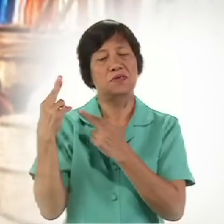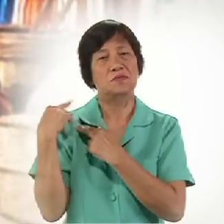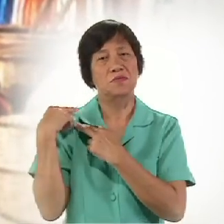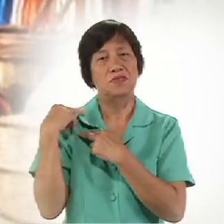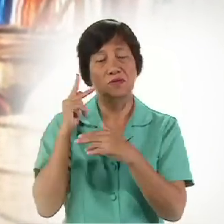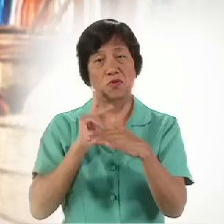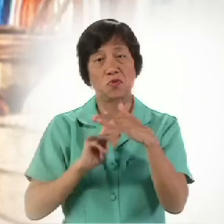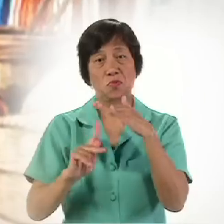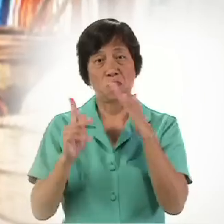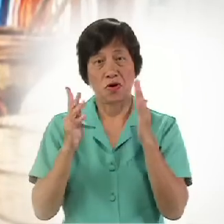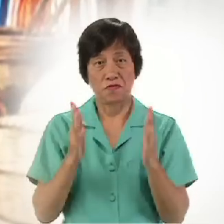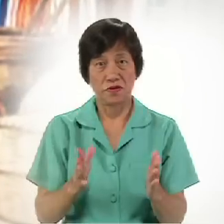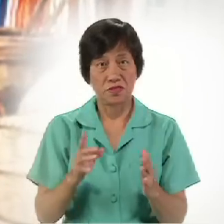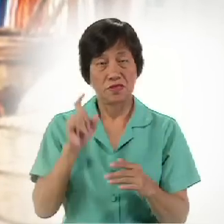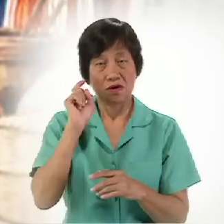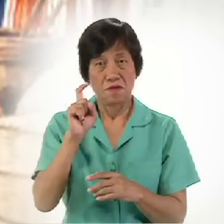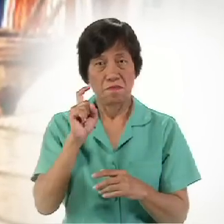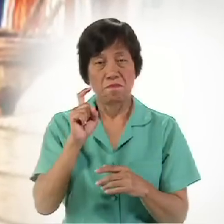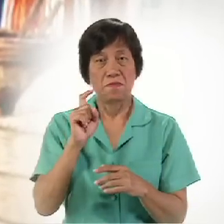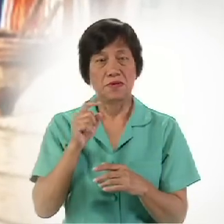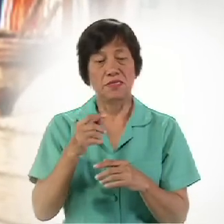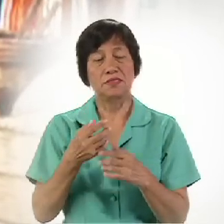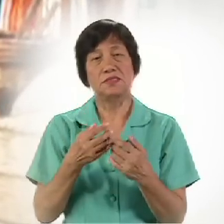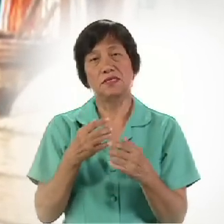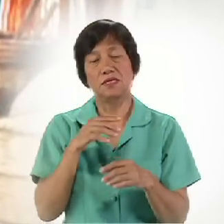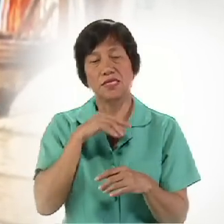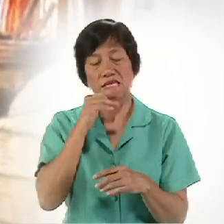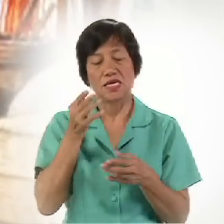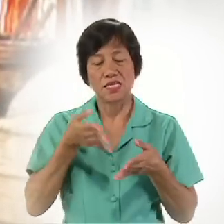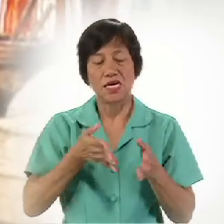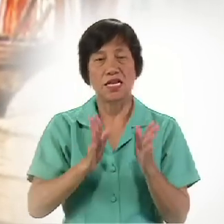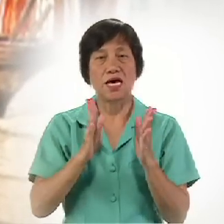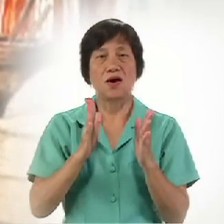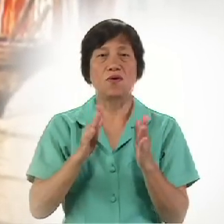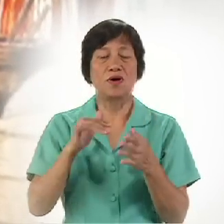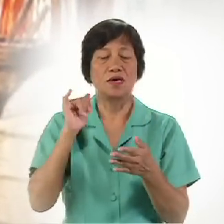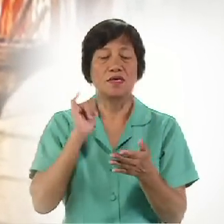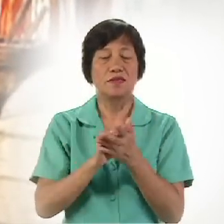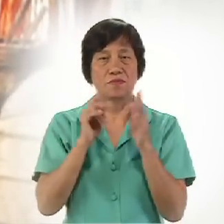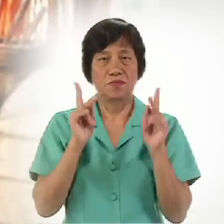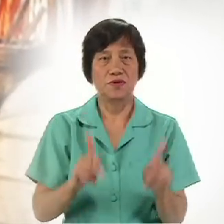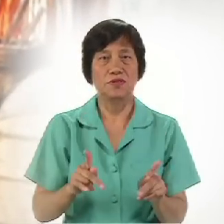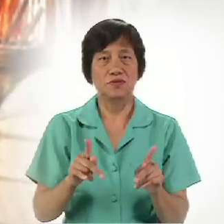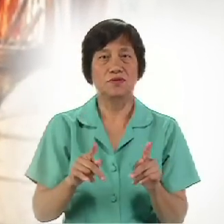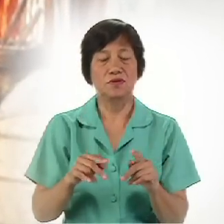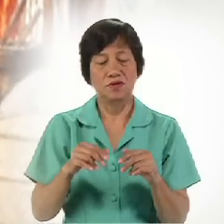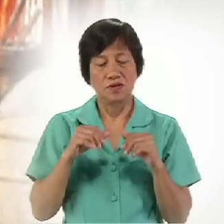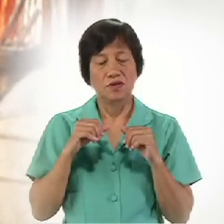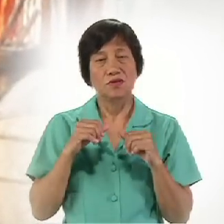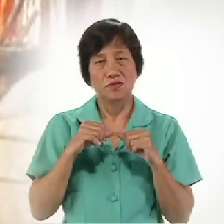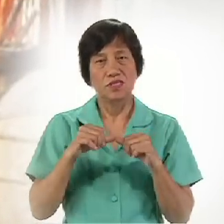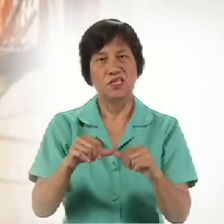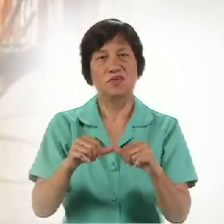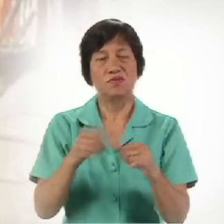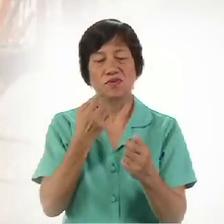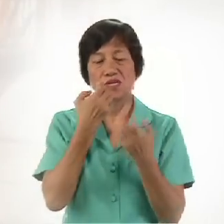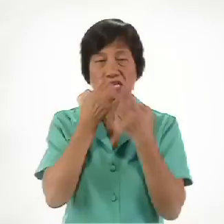prophet Must dissuade the person From pursuing an evil path